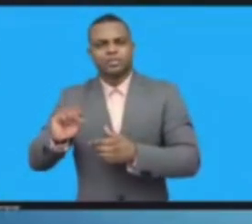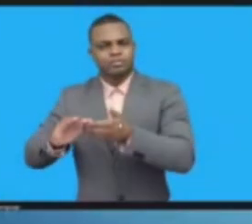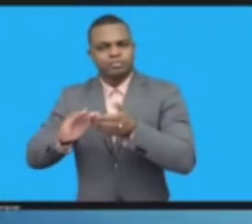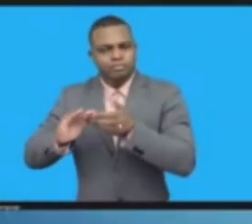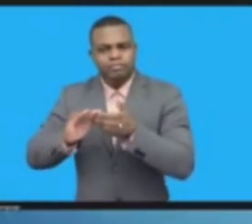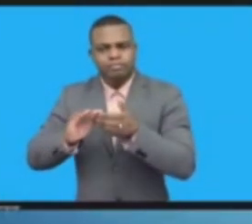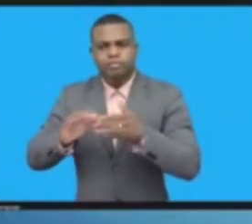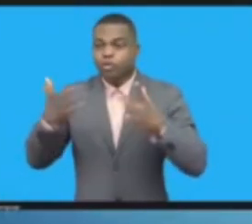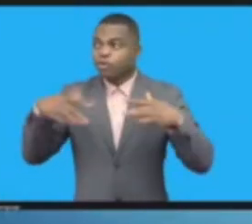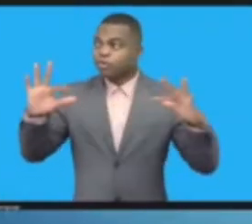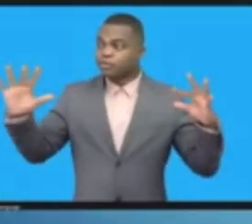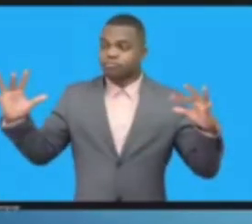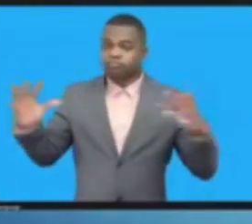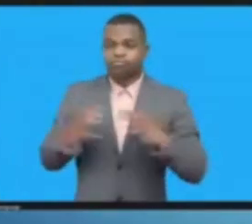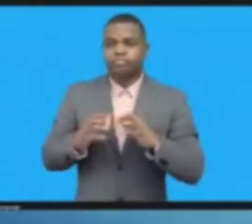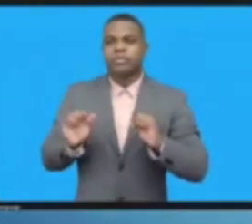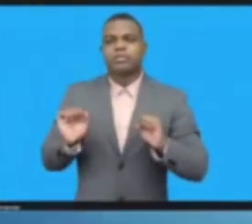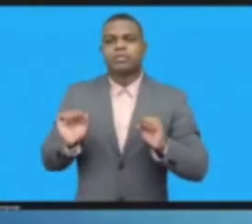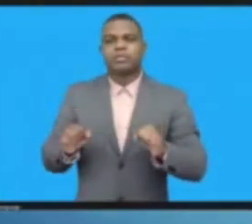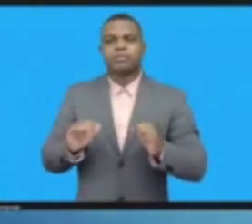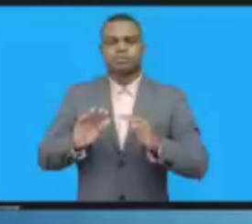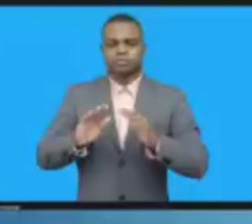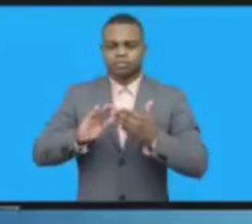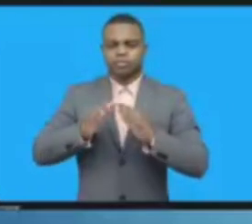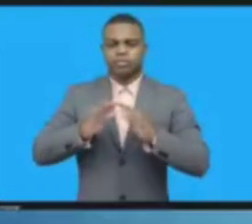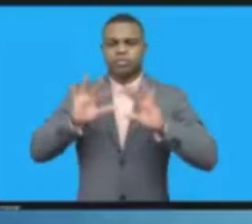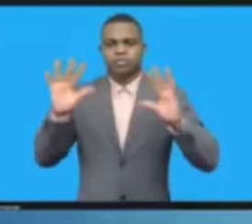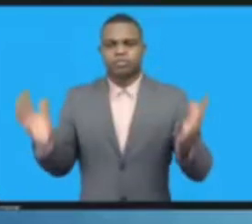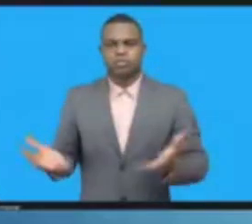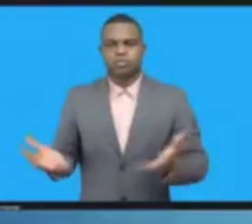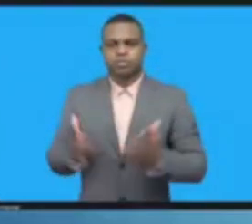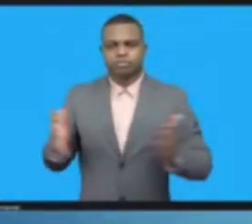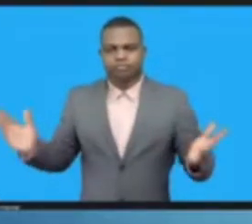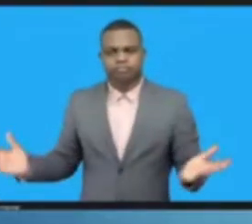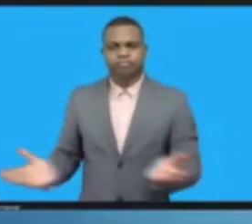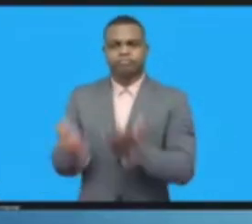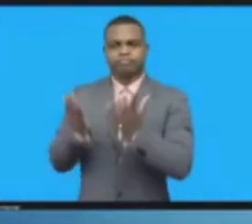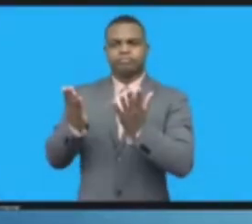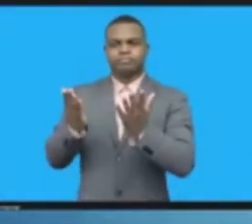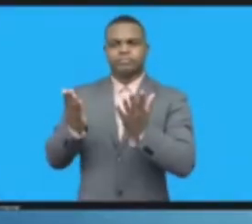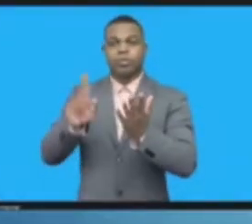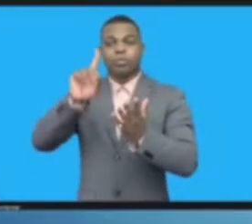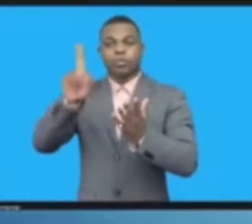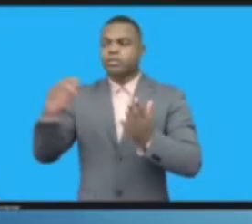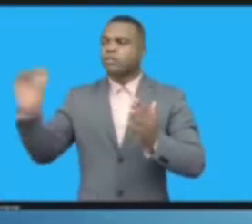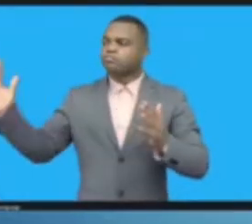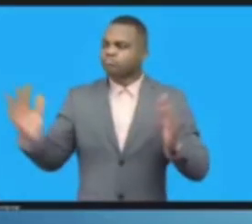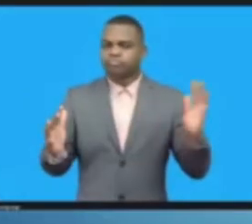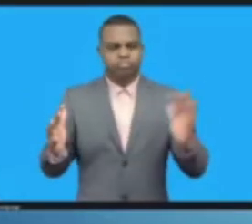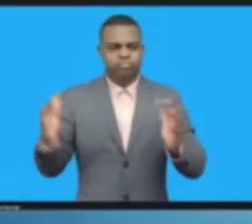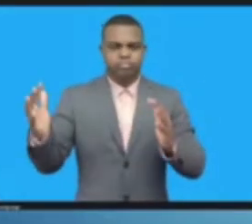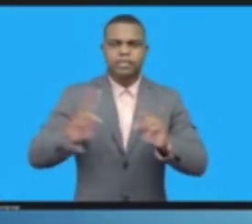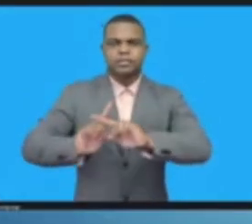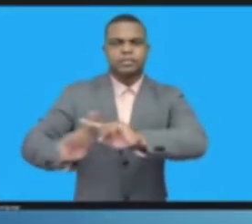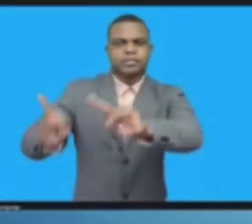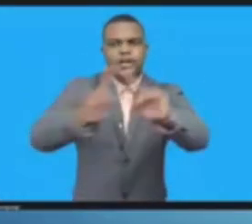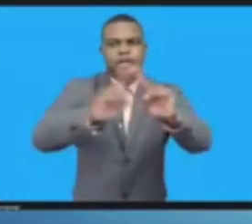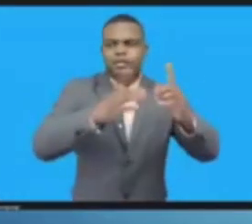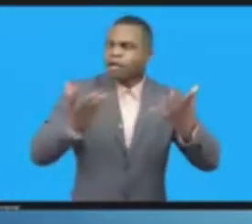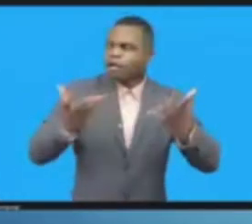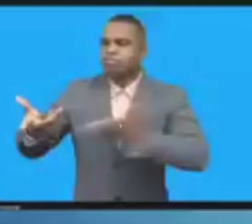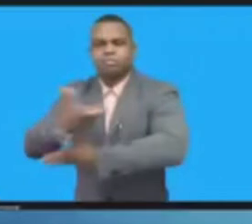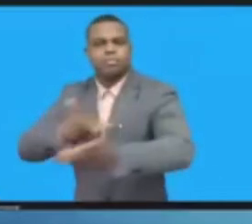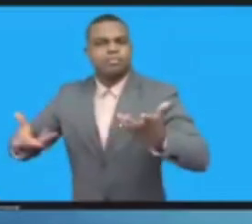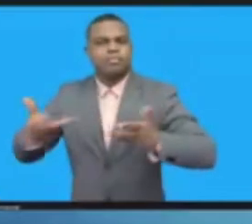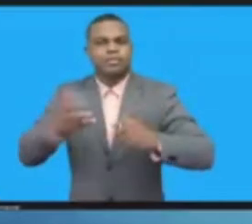family can draw upon to deliver universal, affordable, meaningful, and resilient connectivity